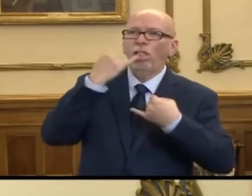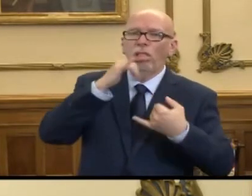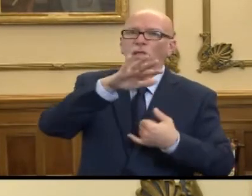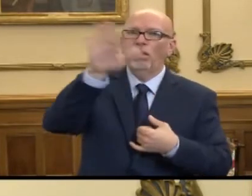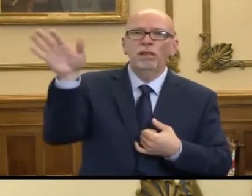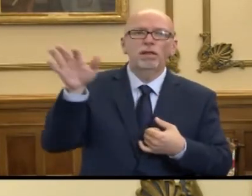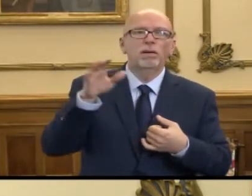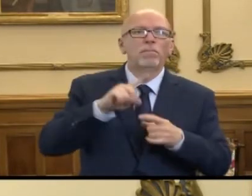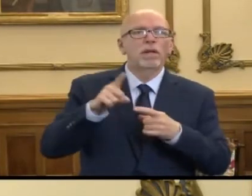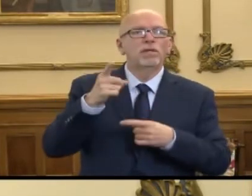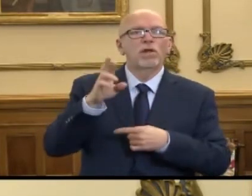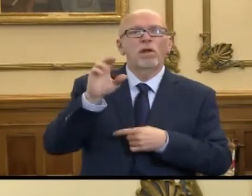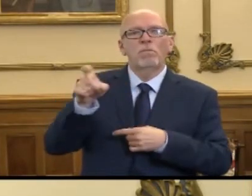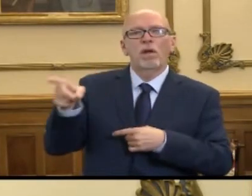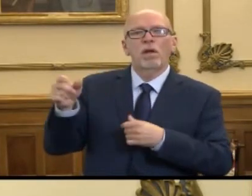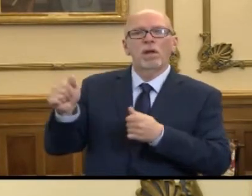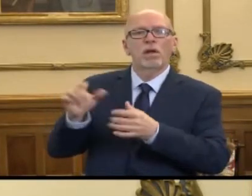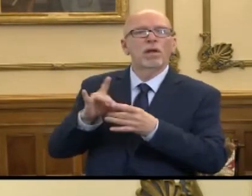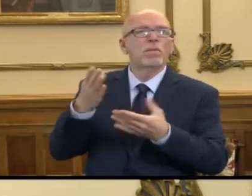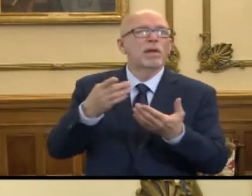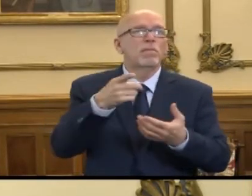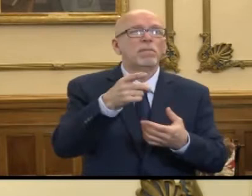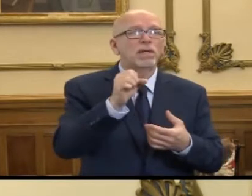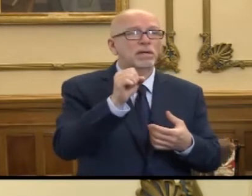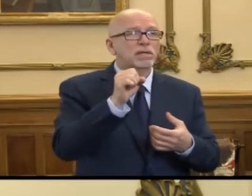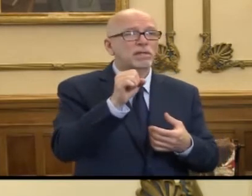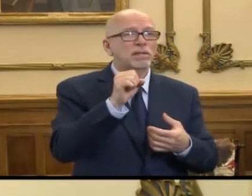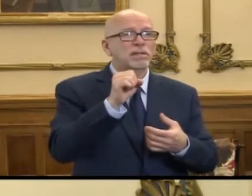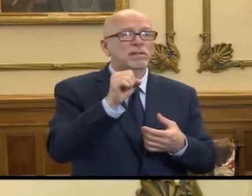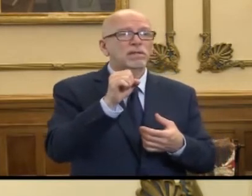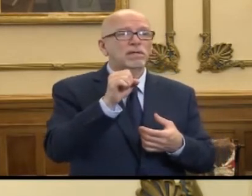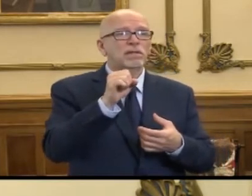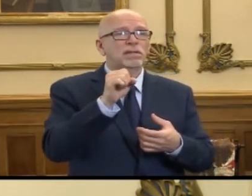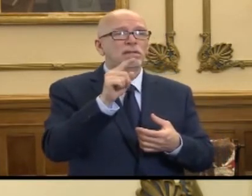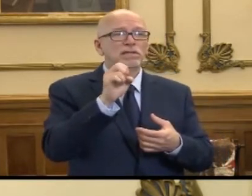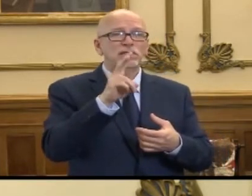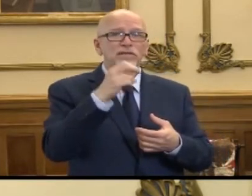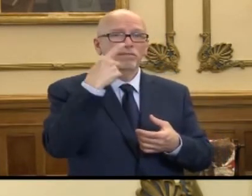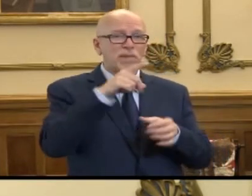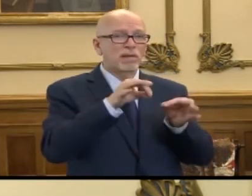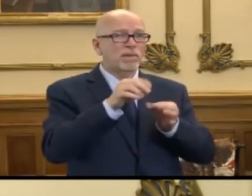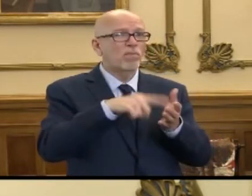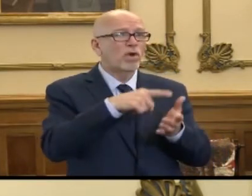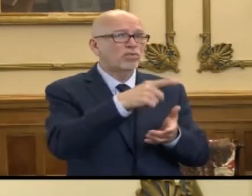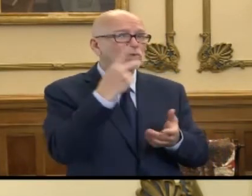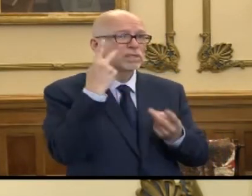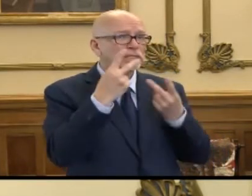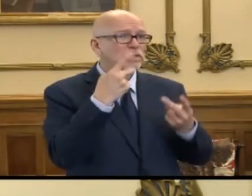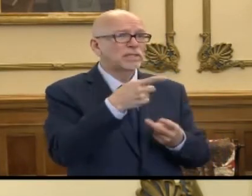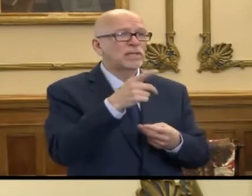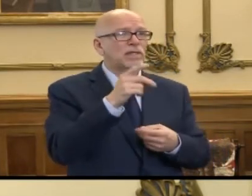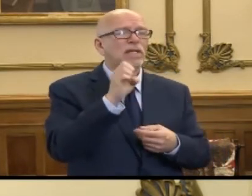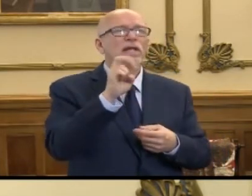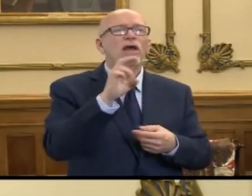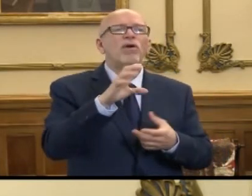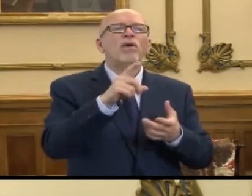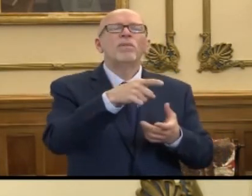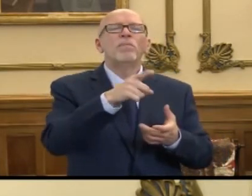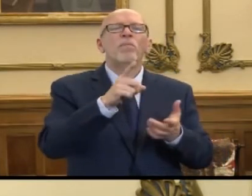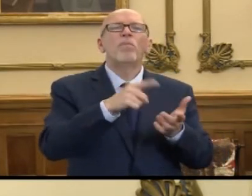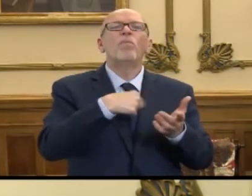I'll buy Dr. Box a little time. then, Steve, you might want to talk, if you would, about what you're seeing. mean, Eric, we